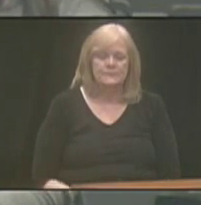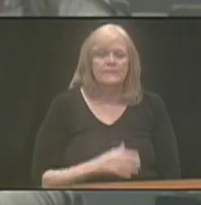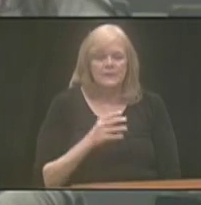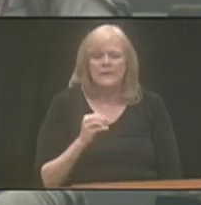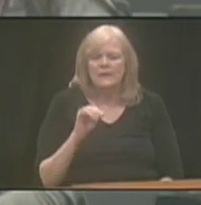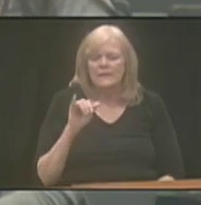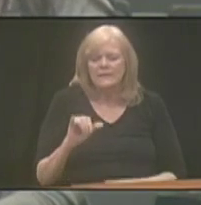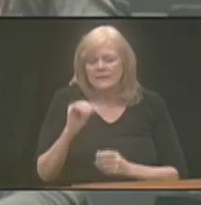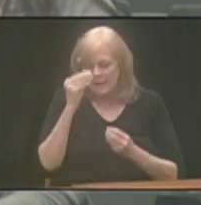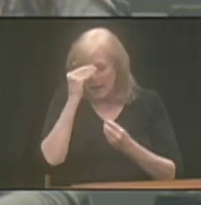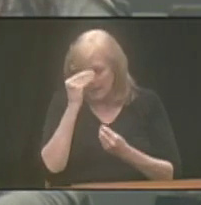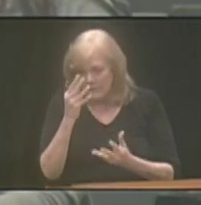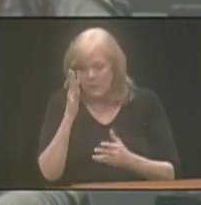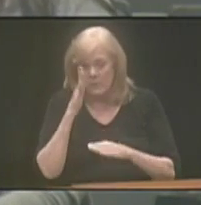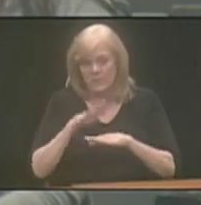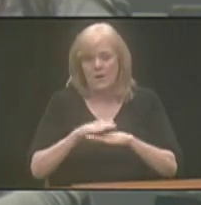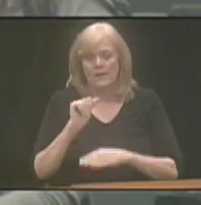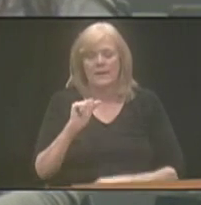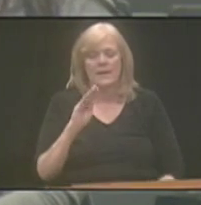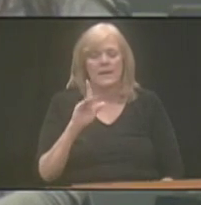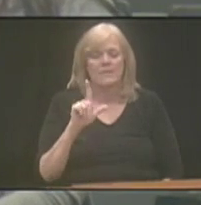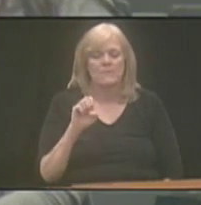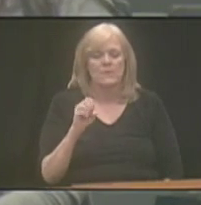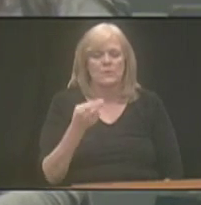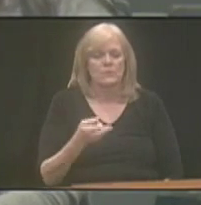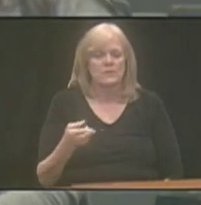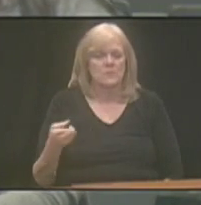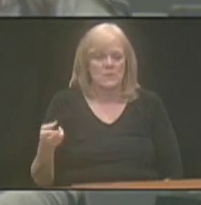And that information, again, would be on that ABLE Resource Center.